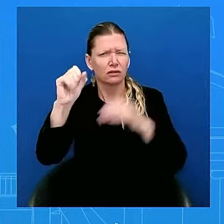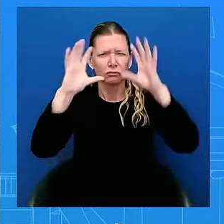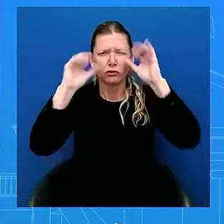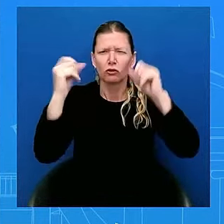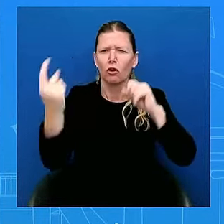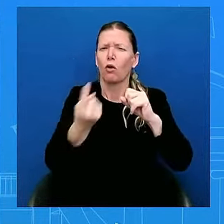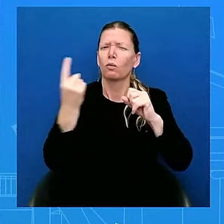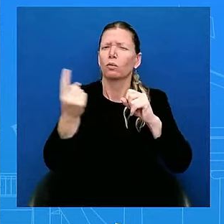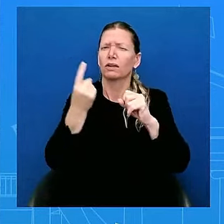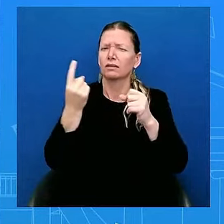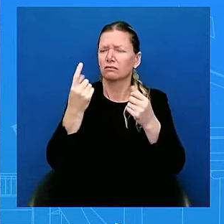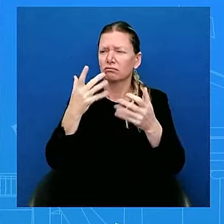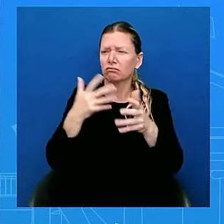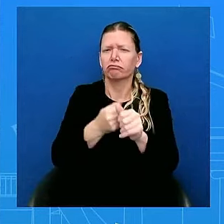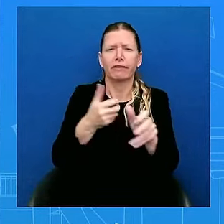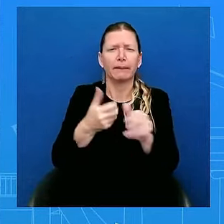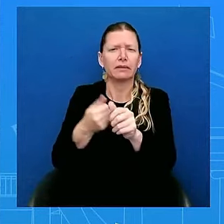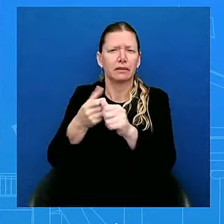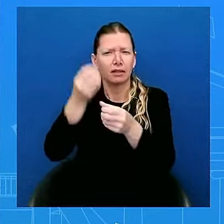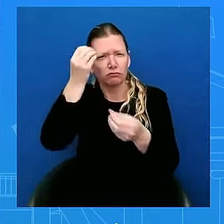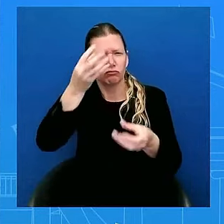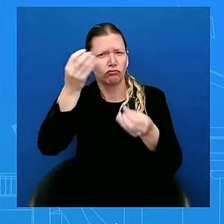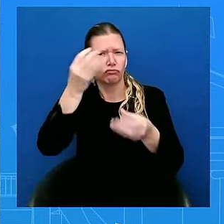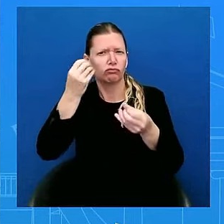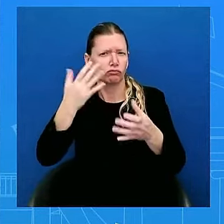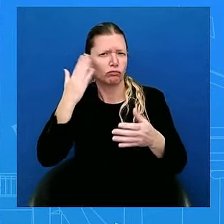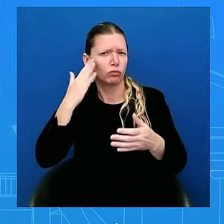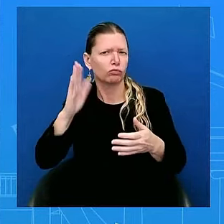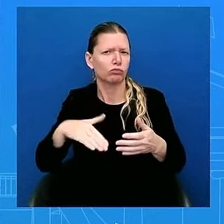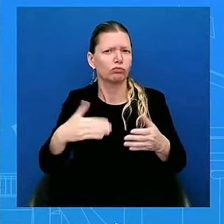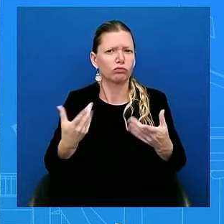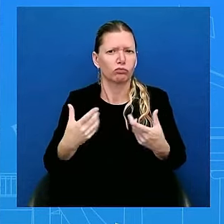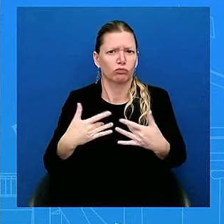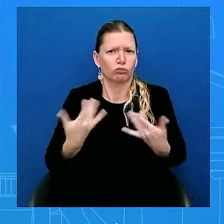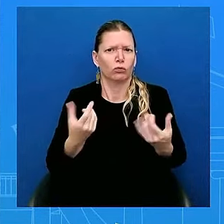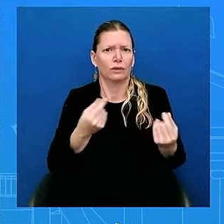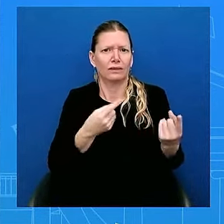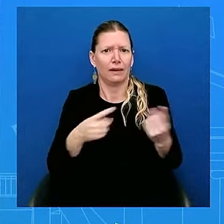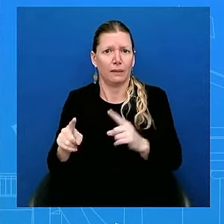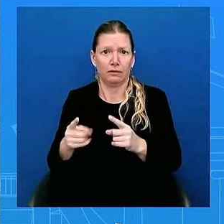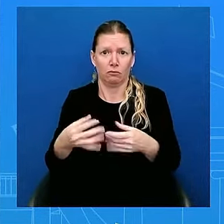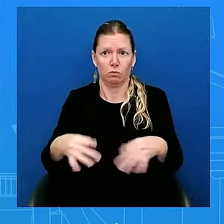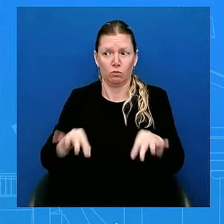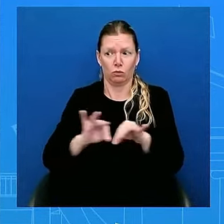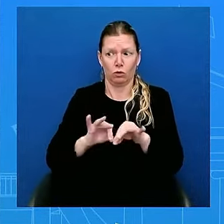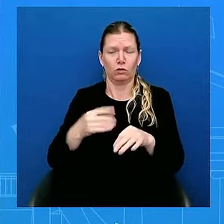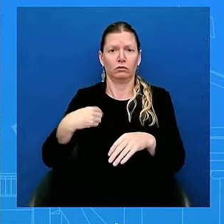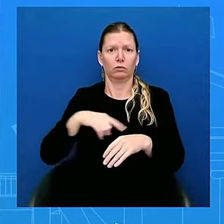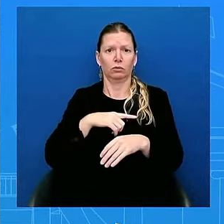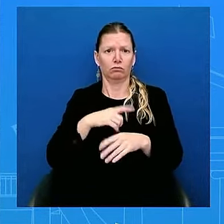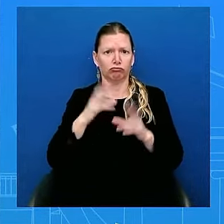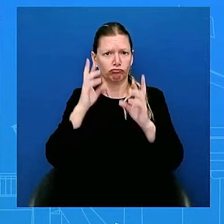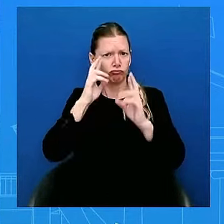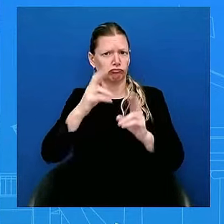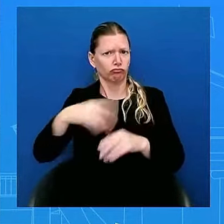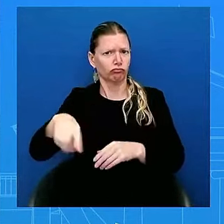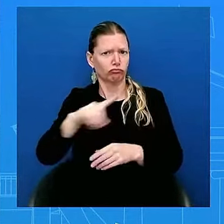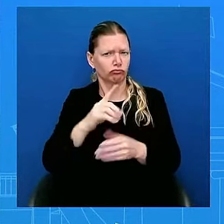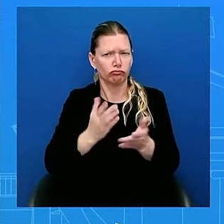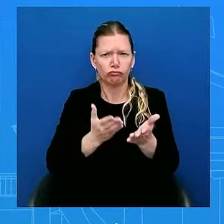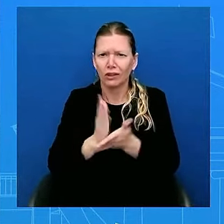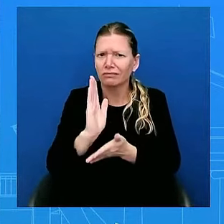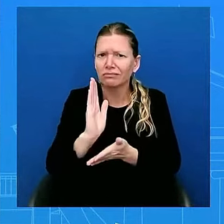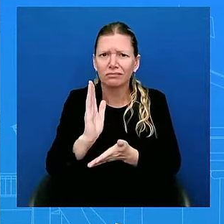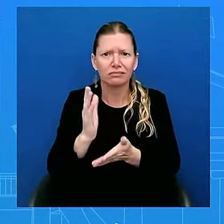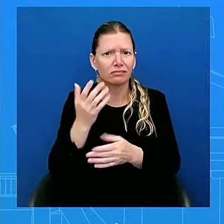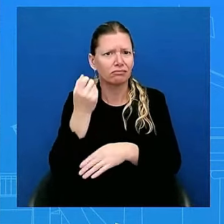everyone's right to peacefully protest. We understand that this is a painful moment for many, many communities. But, obviously, we're going to